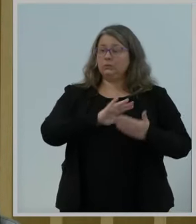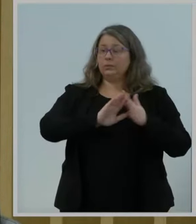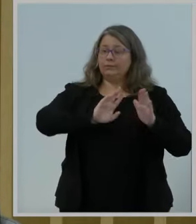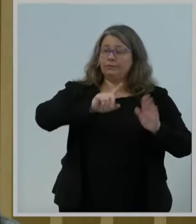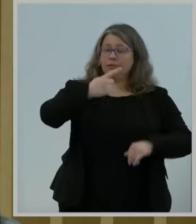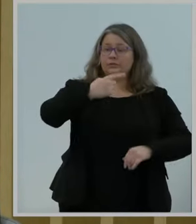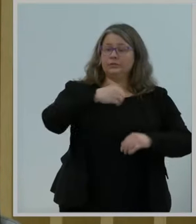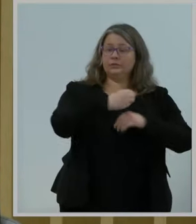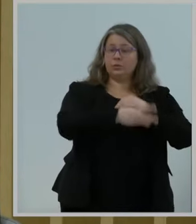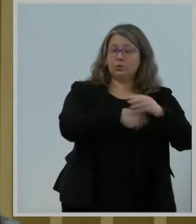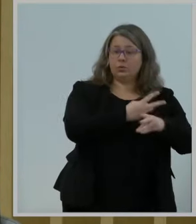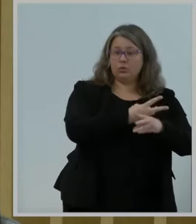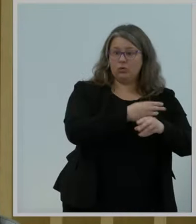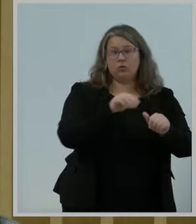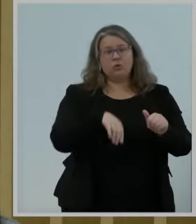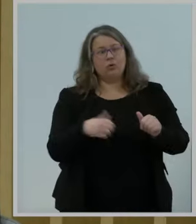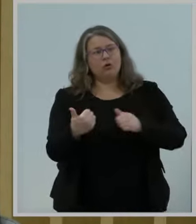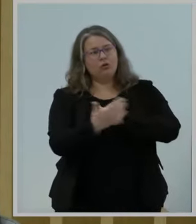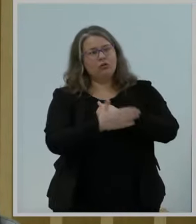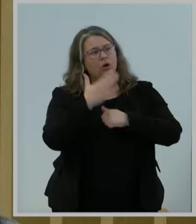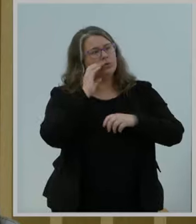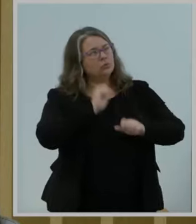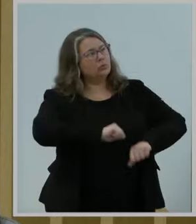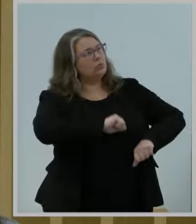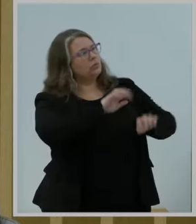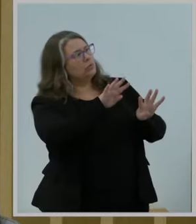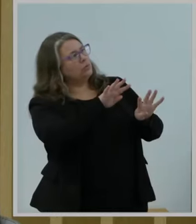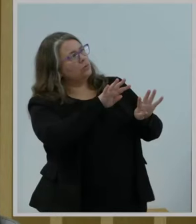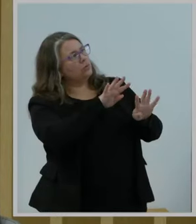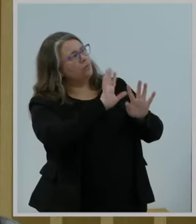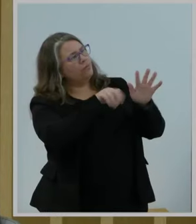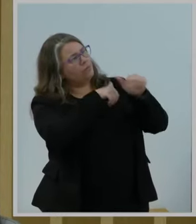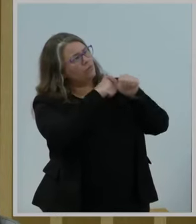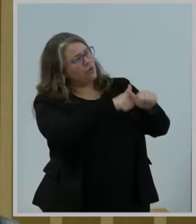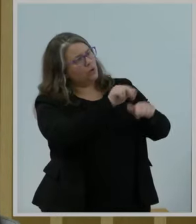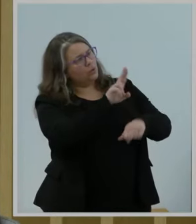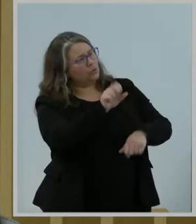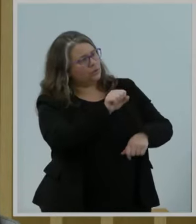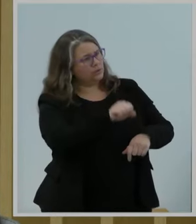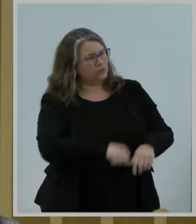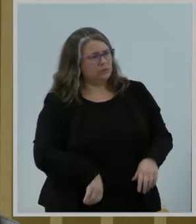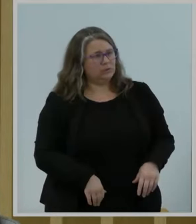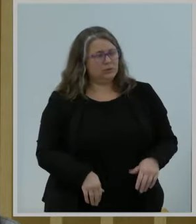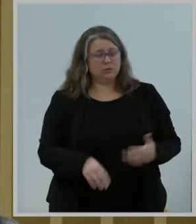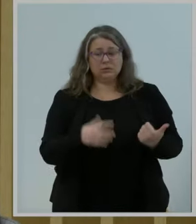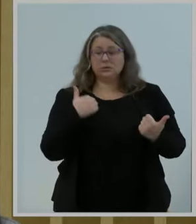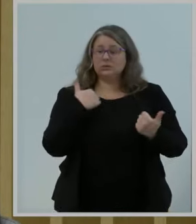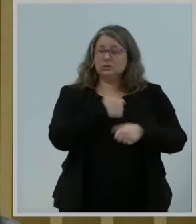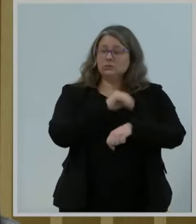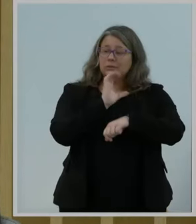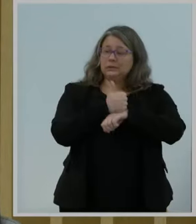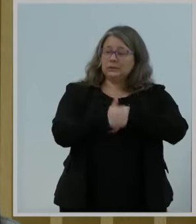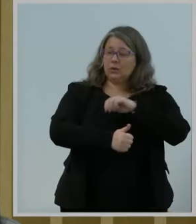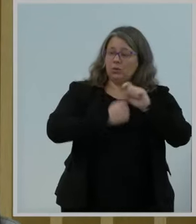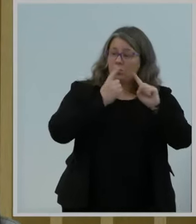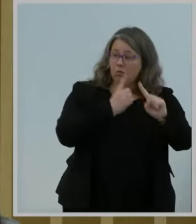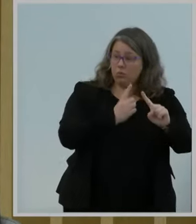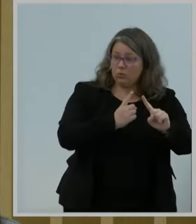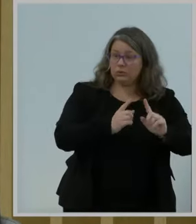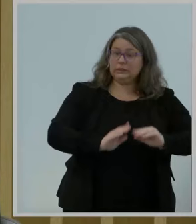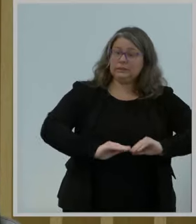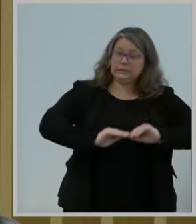countries follow suit. And we're clear about the goals that we have set in wireless. It puts the wind at the backs